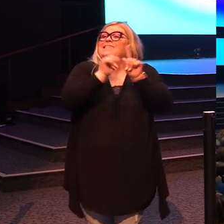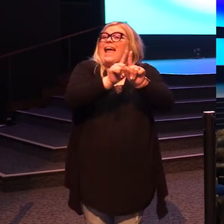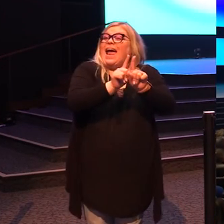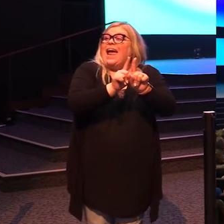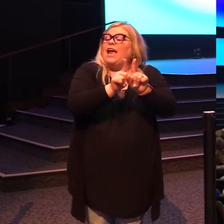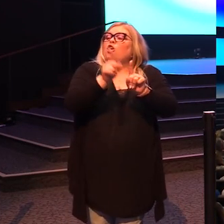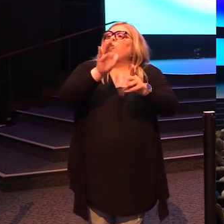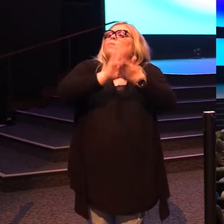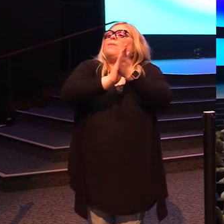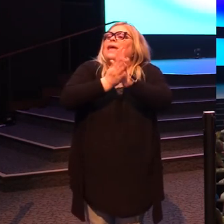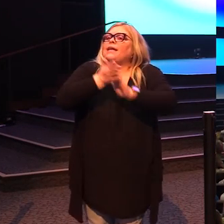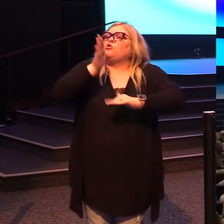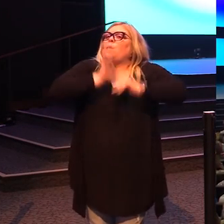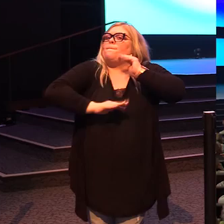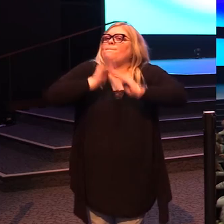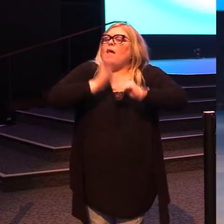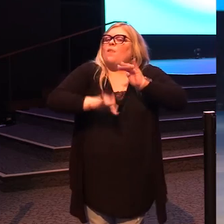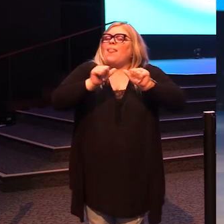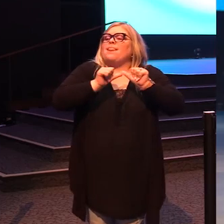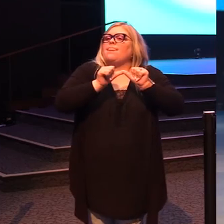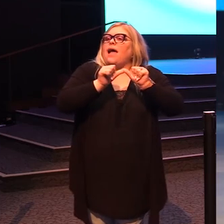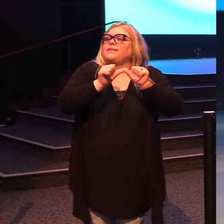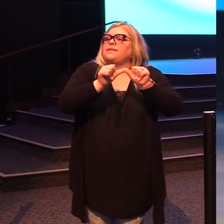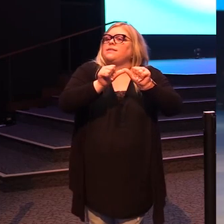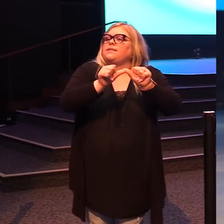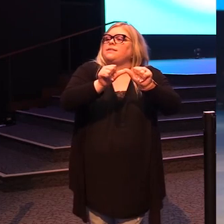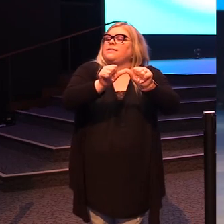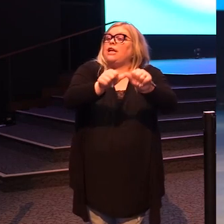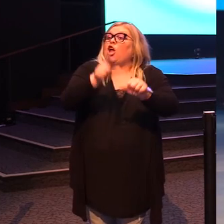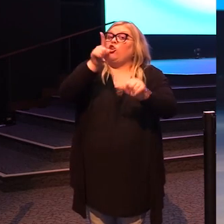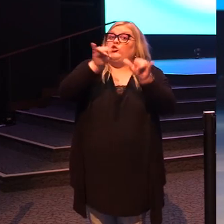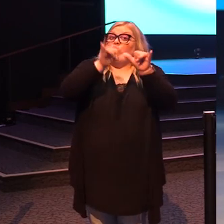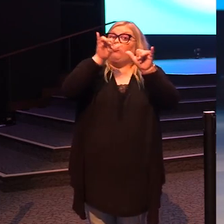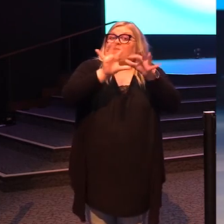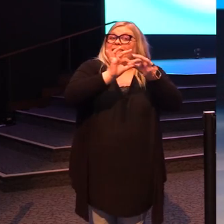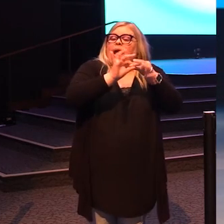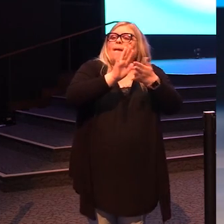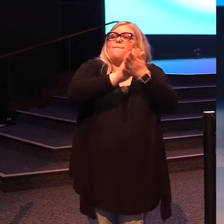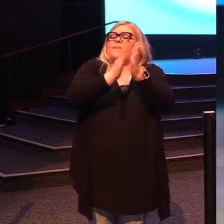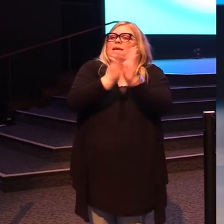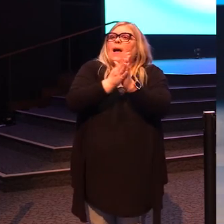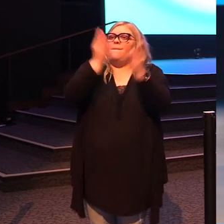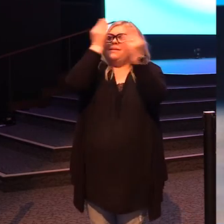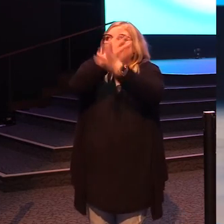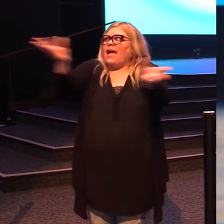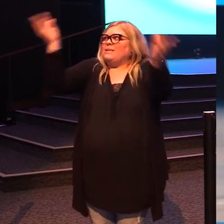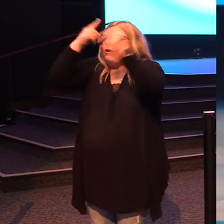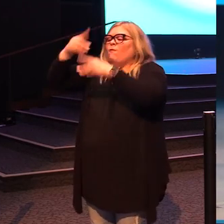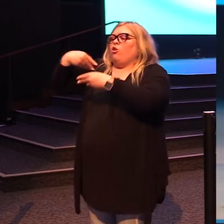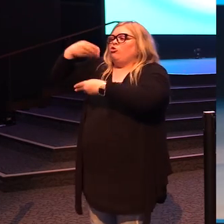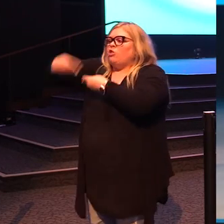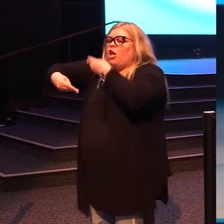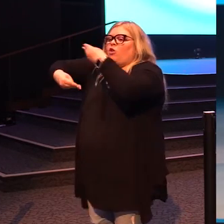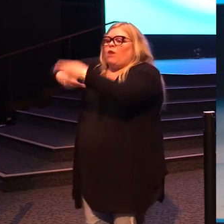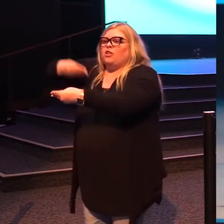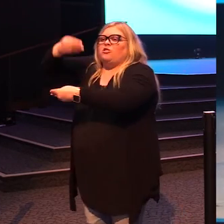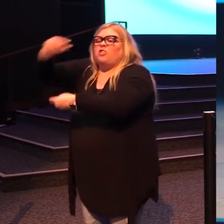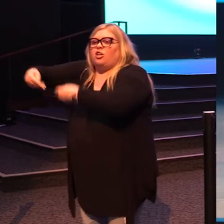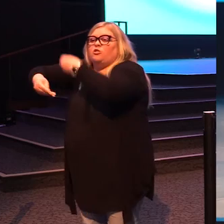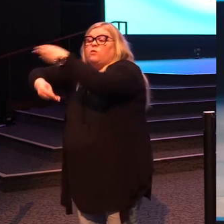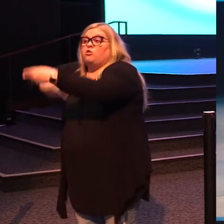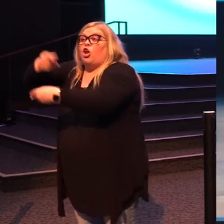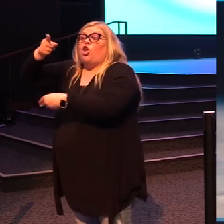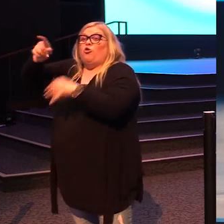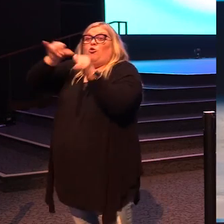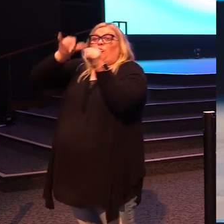begin to build something that lasts. It's only when you stay that you get a testimony for generation to generation. It's only when you